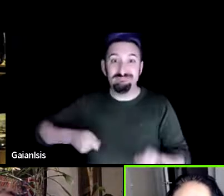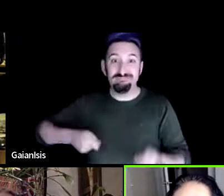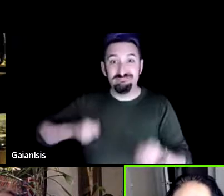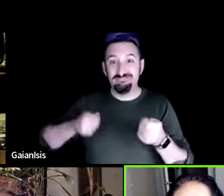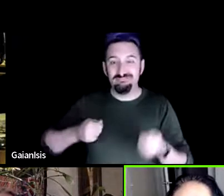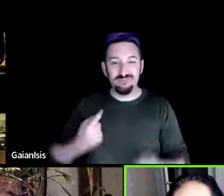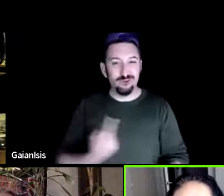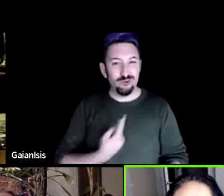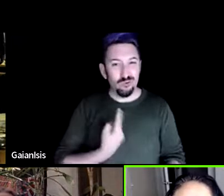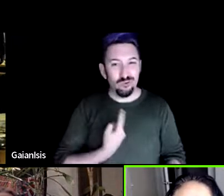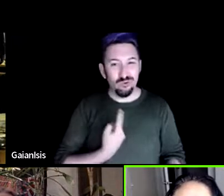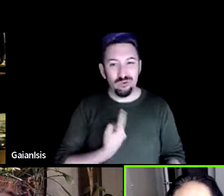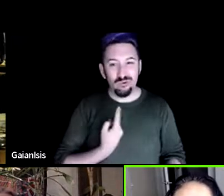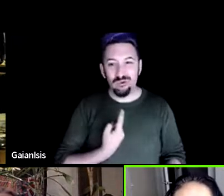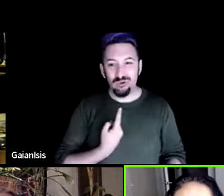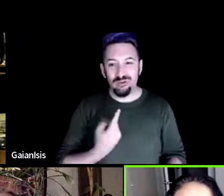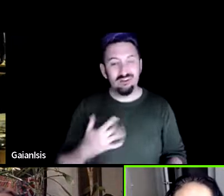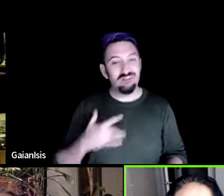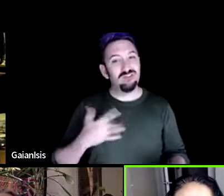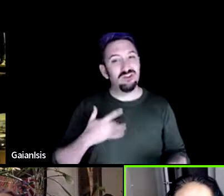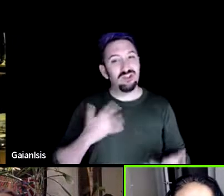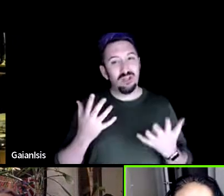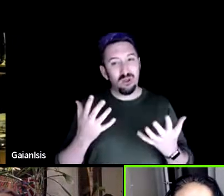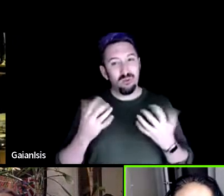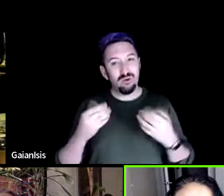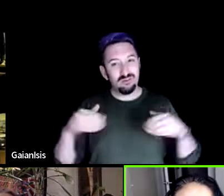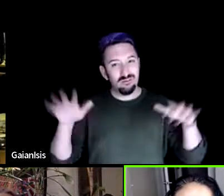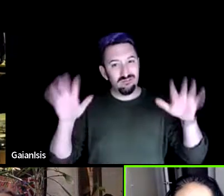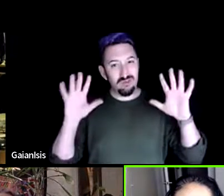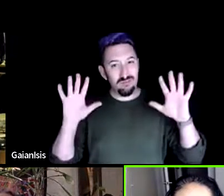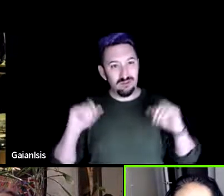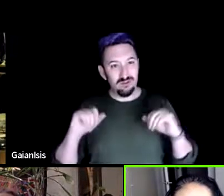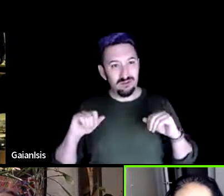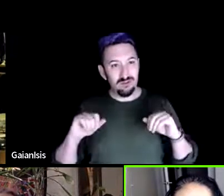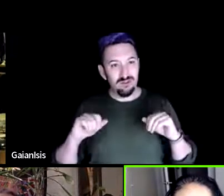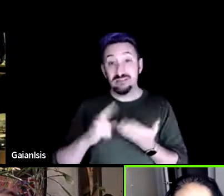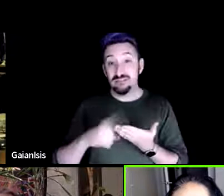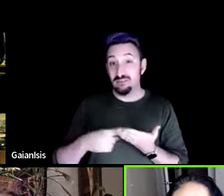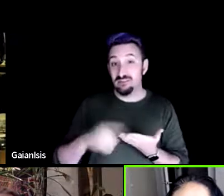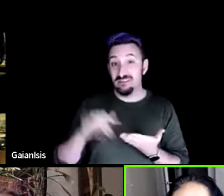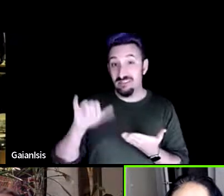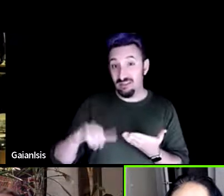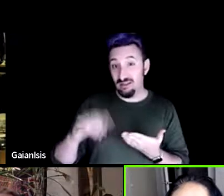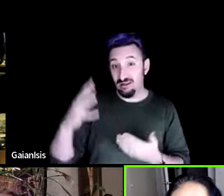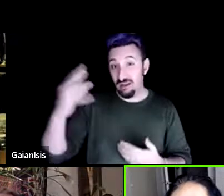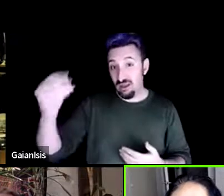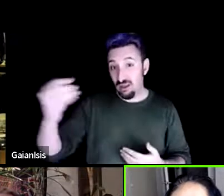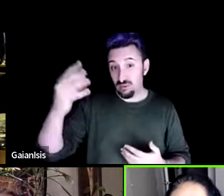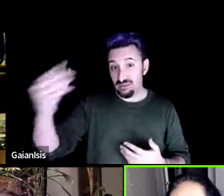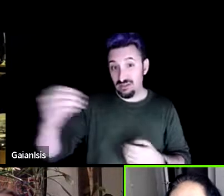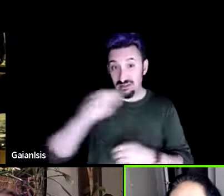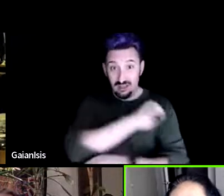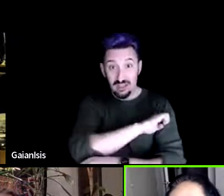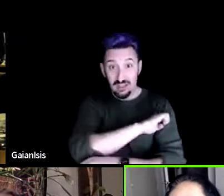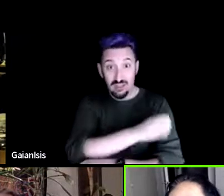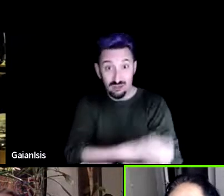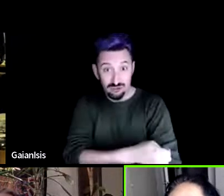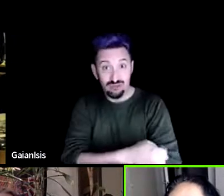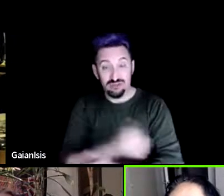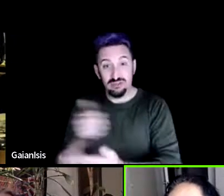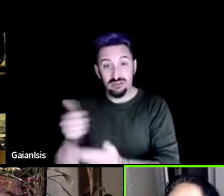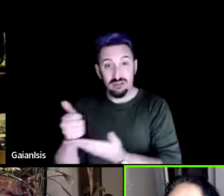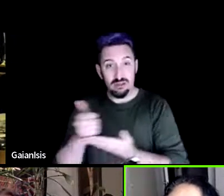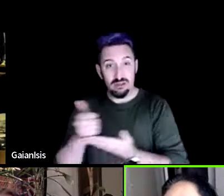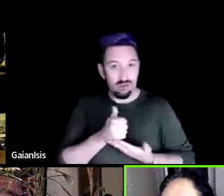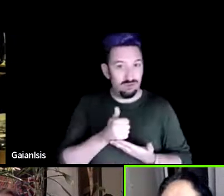i want to give up and sometimes that outside energy um people will come to the meetings for some reason when it's not